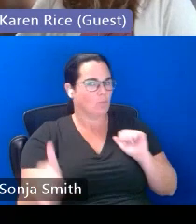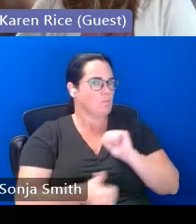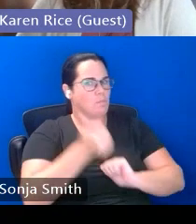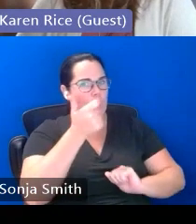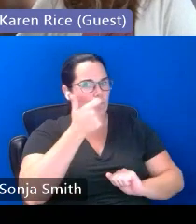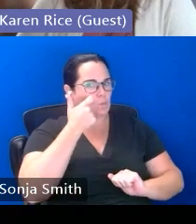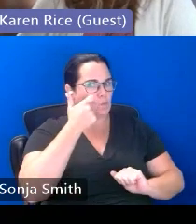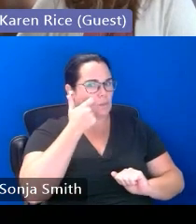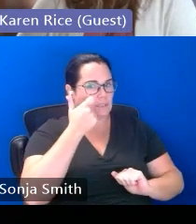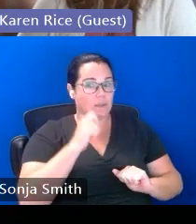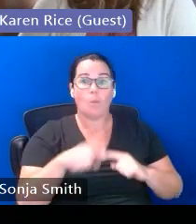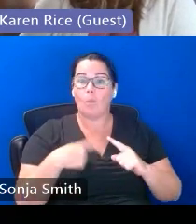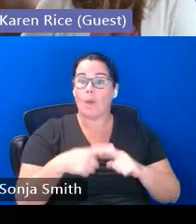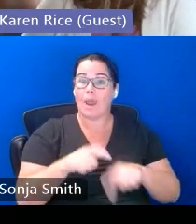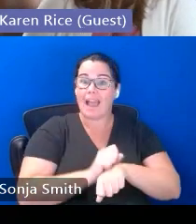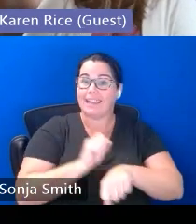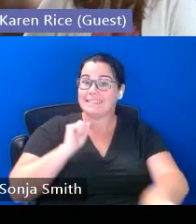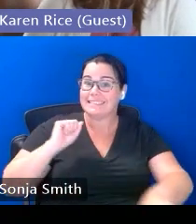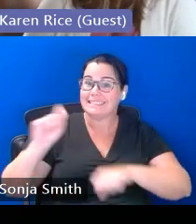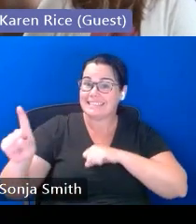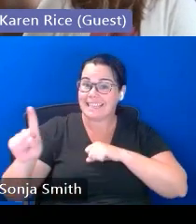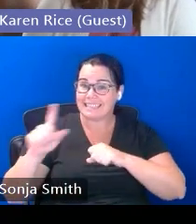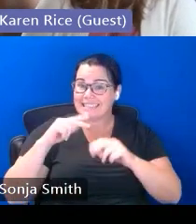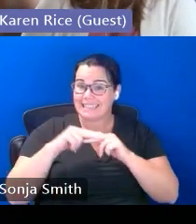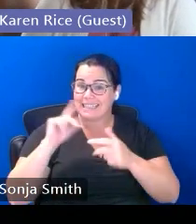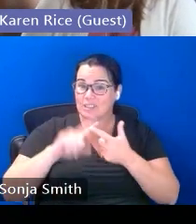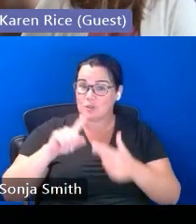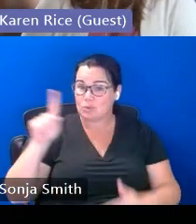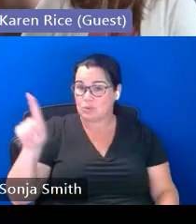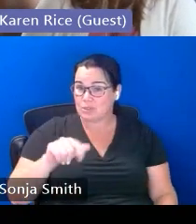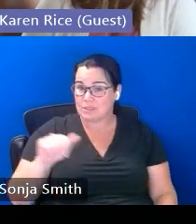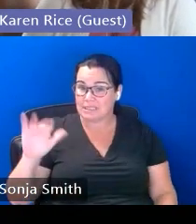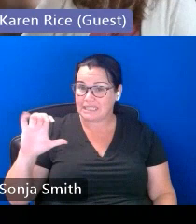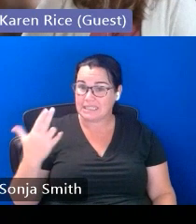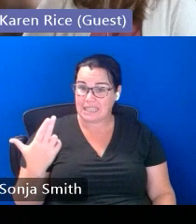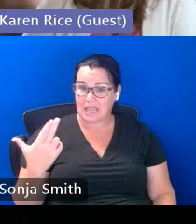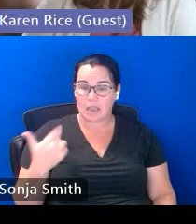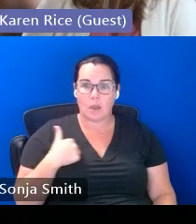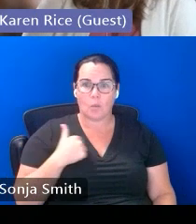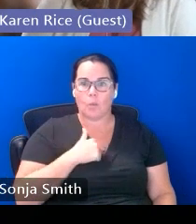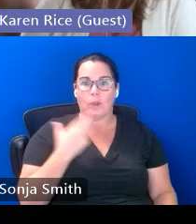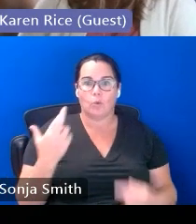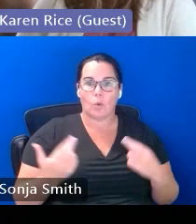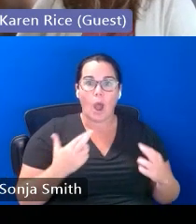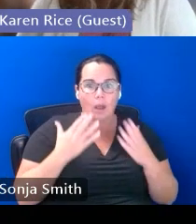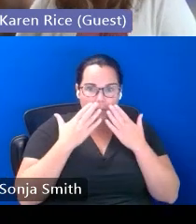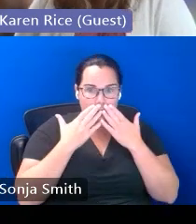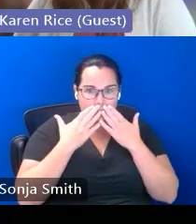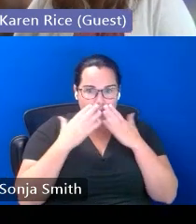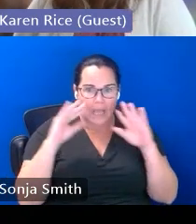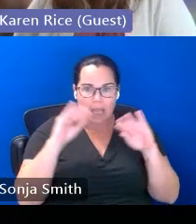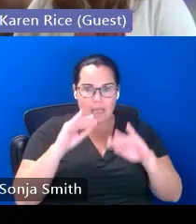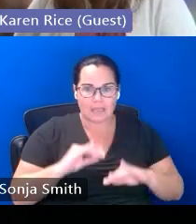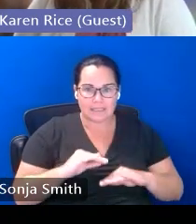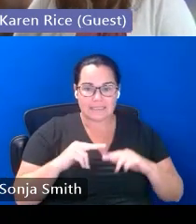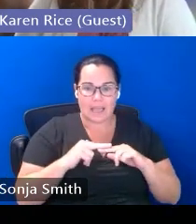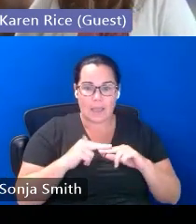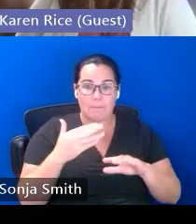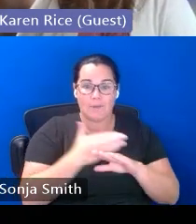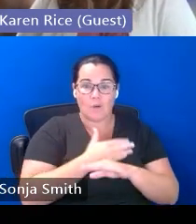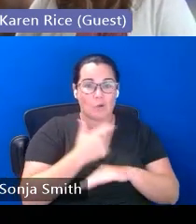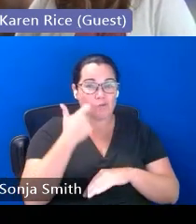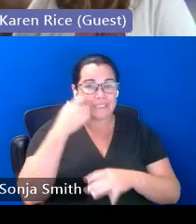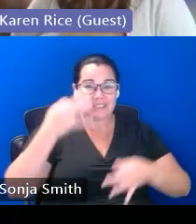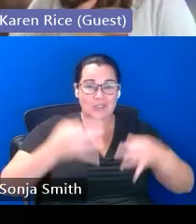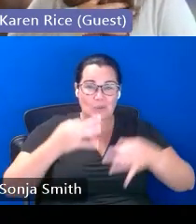sent my slides to to zach and to his team um we realized that i had put the slides together even before a recent court ruling